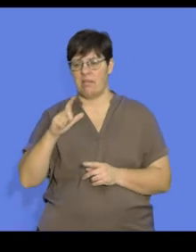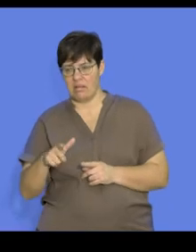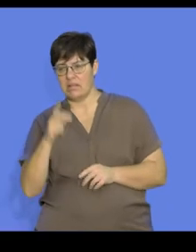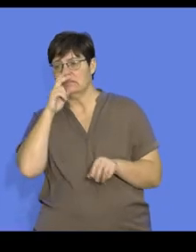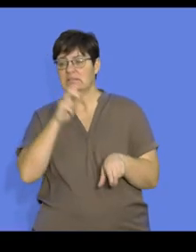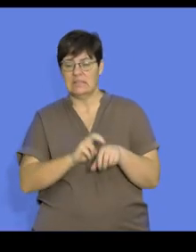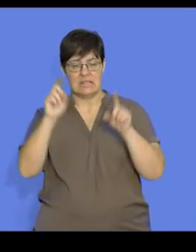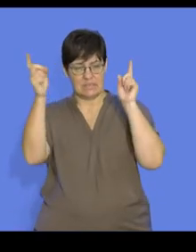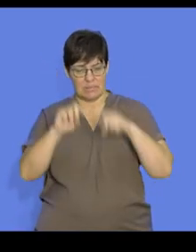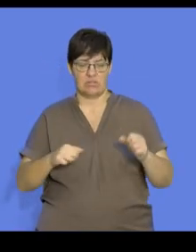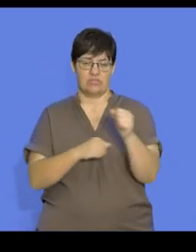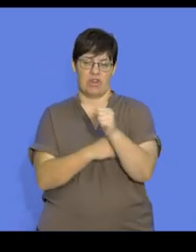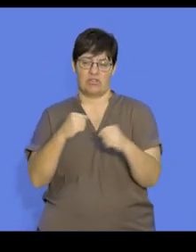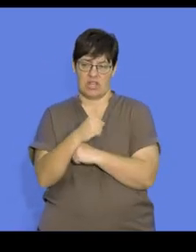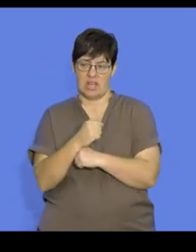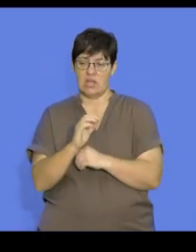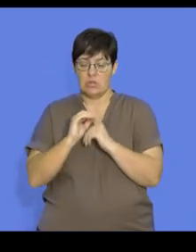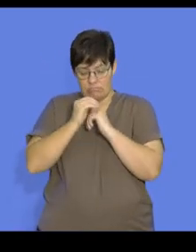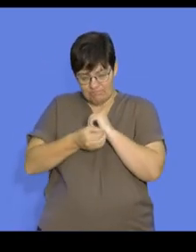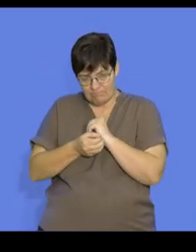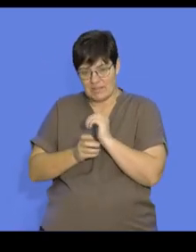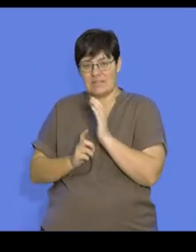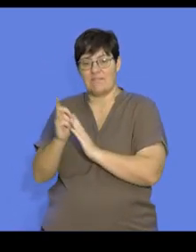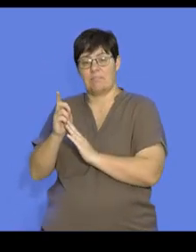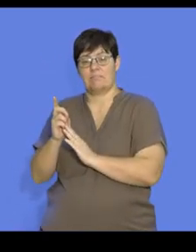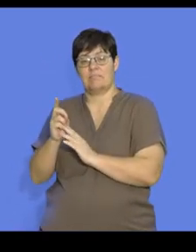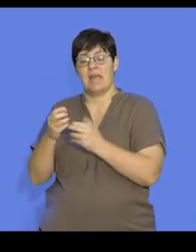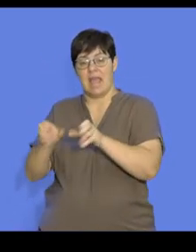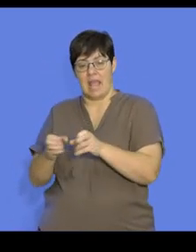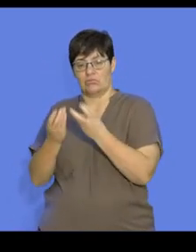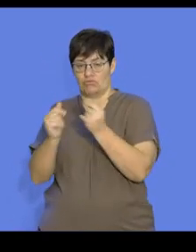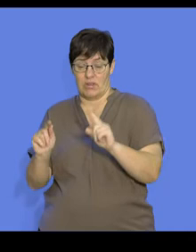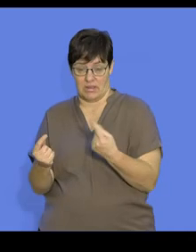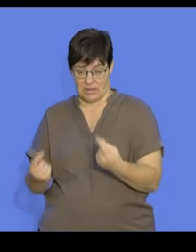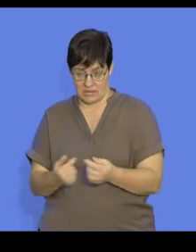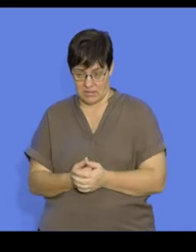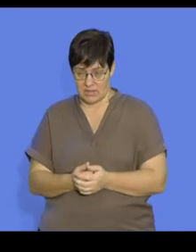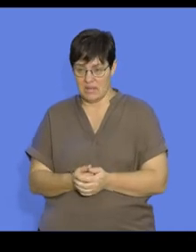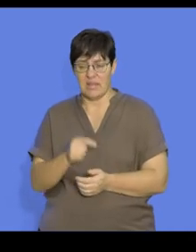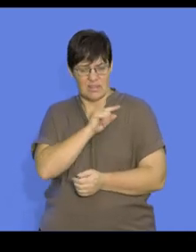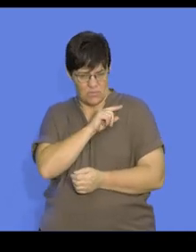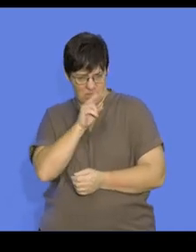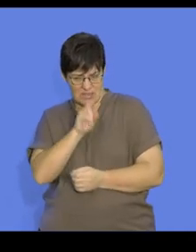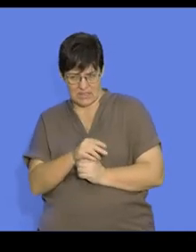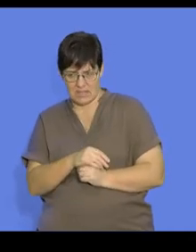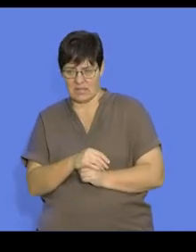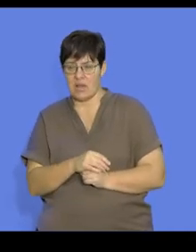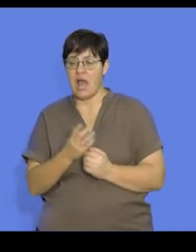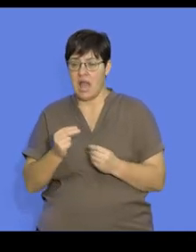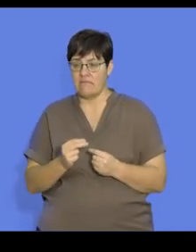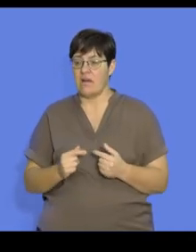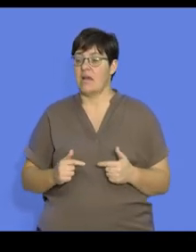mammals require specialised structures to protect the developing egg from drying out and hence we have seen that